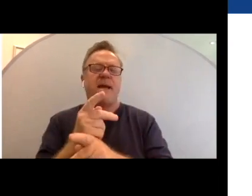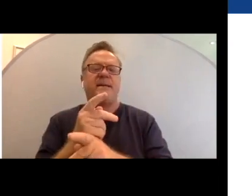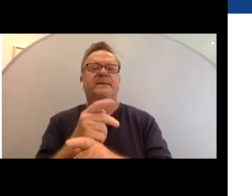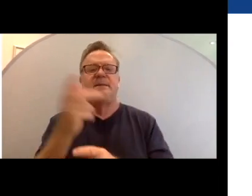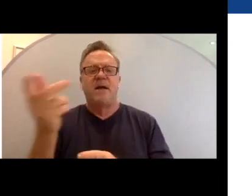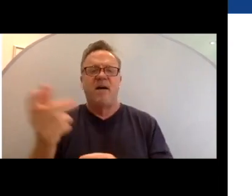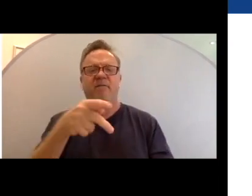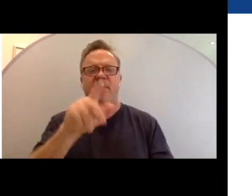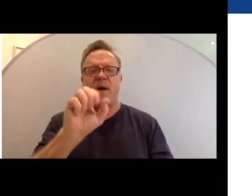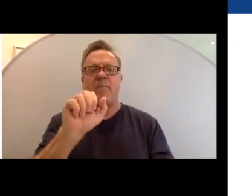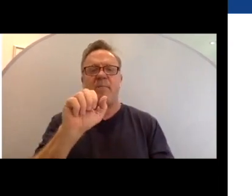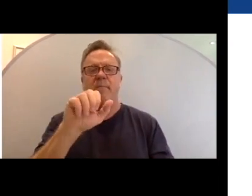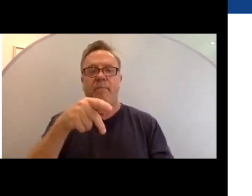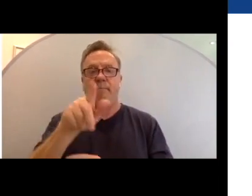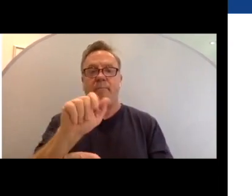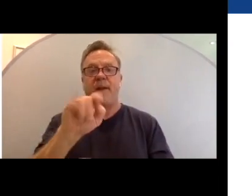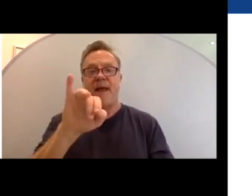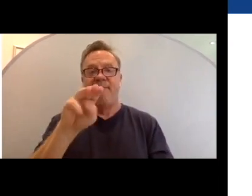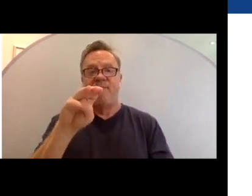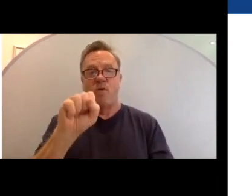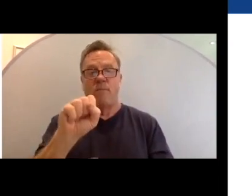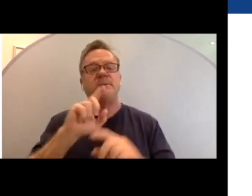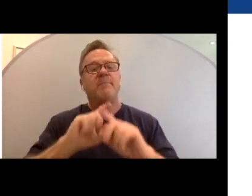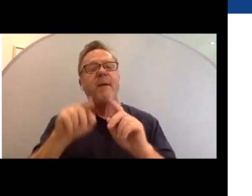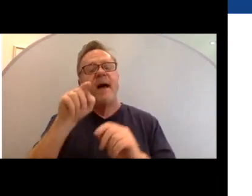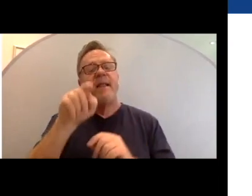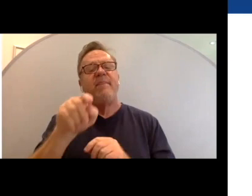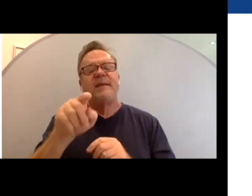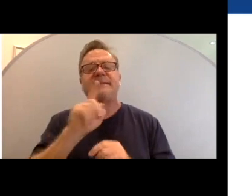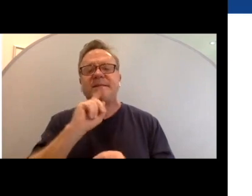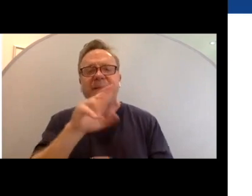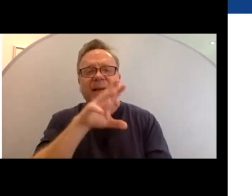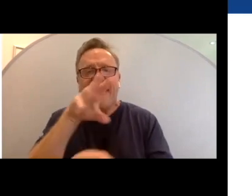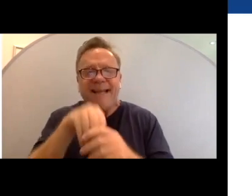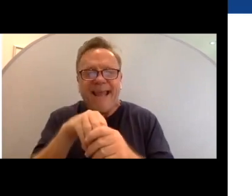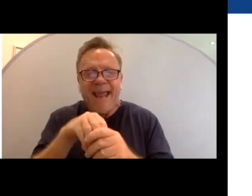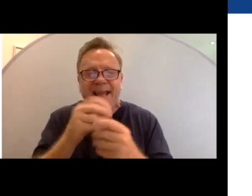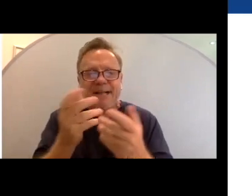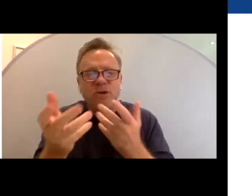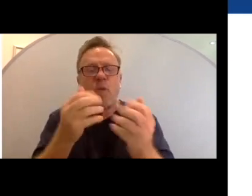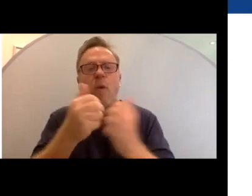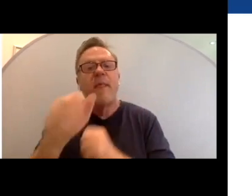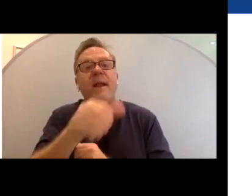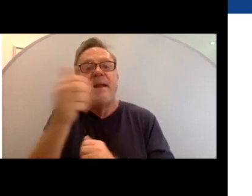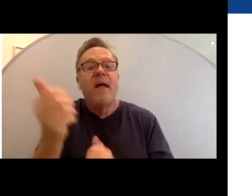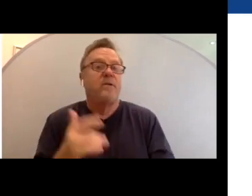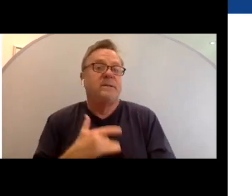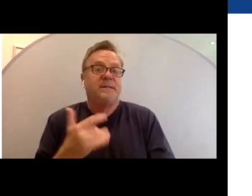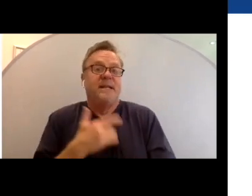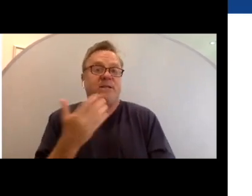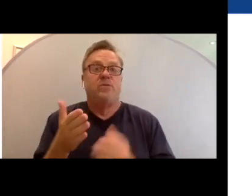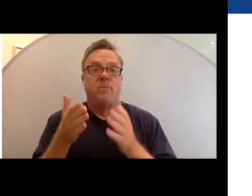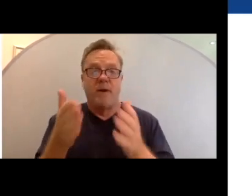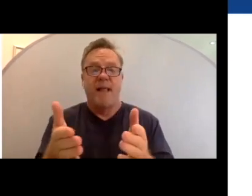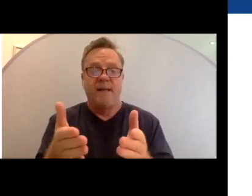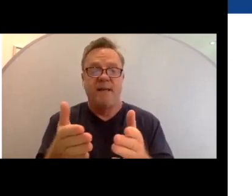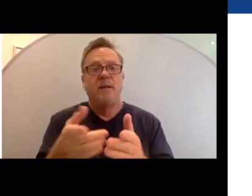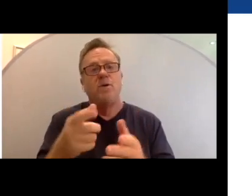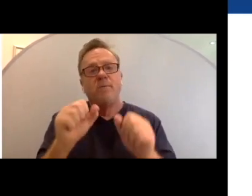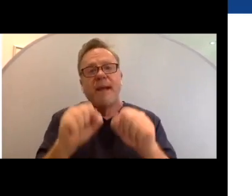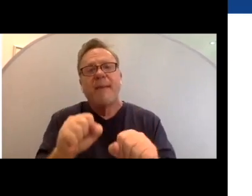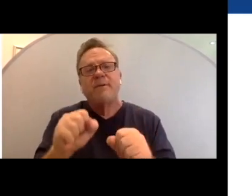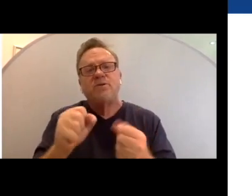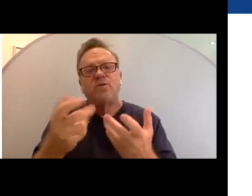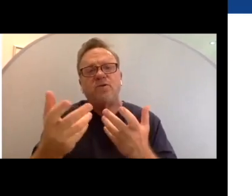platforms. But this is being engaged with in another sensory modality to be able to